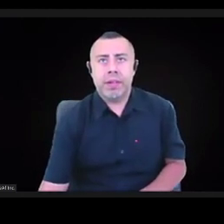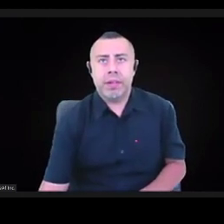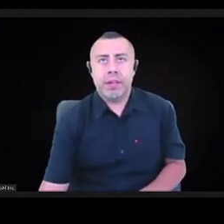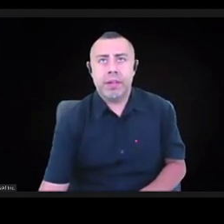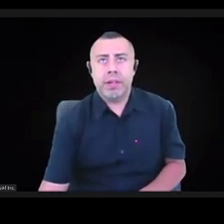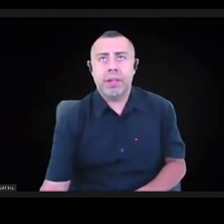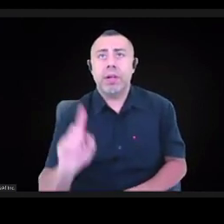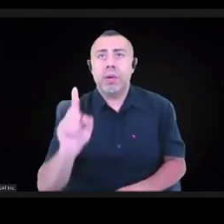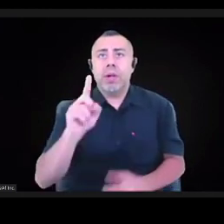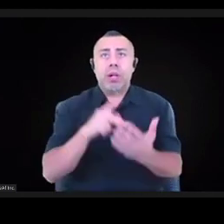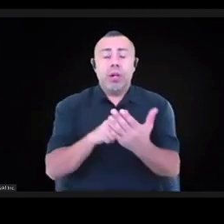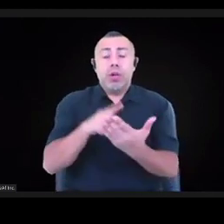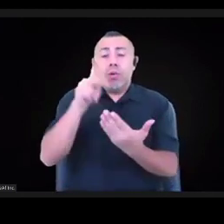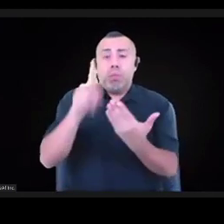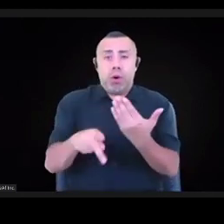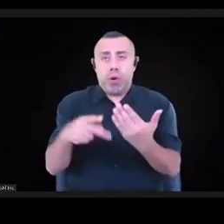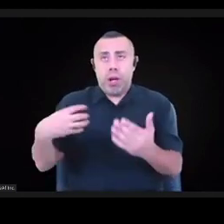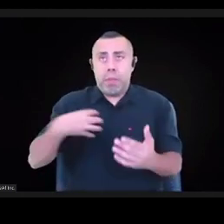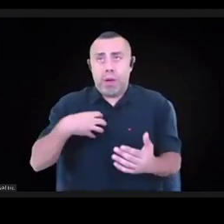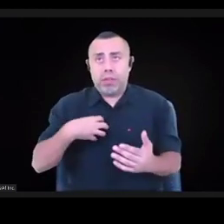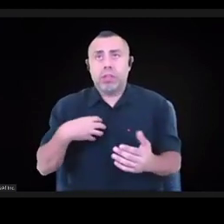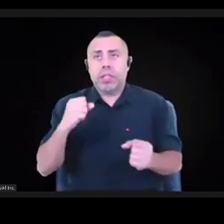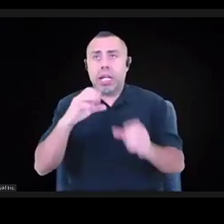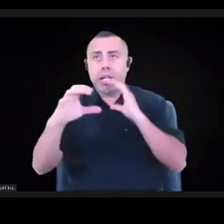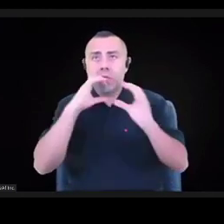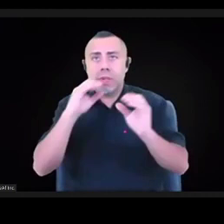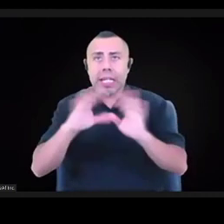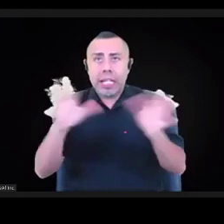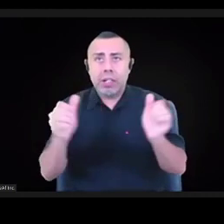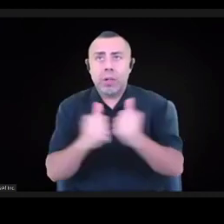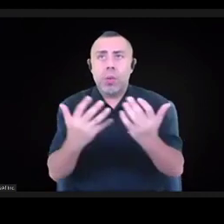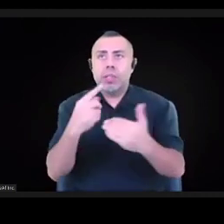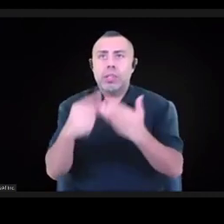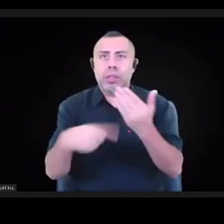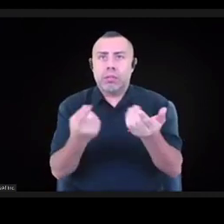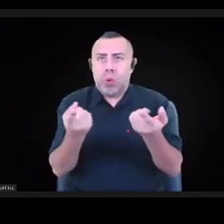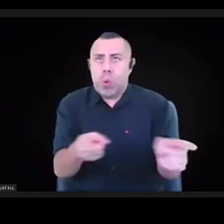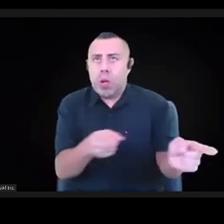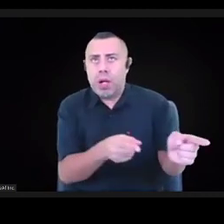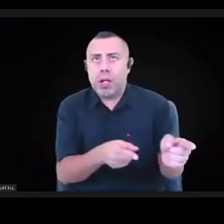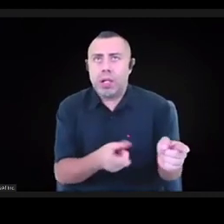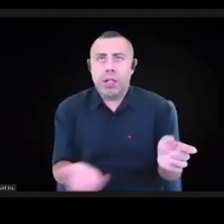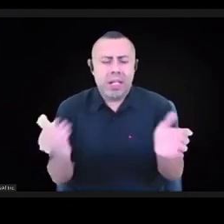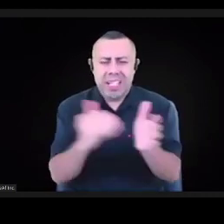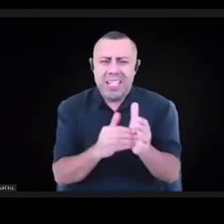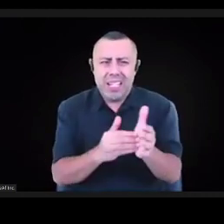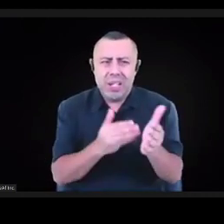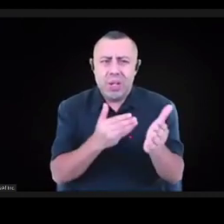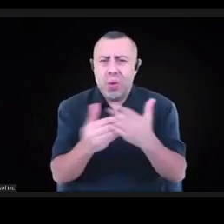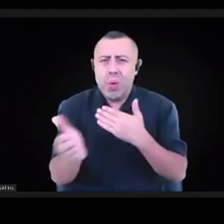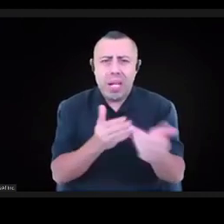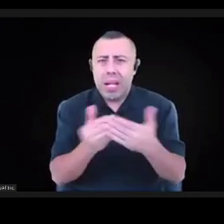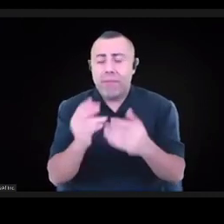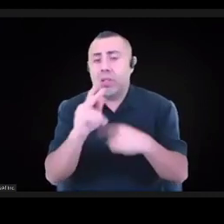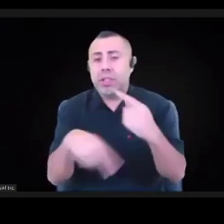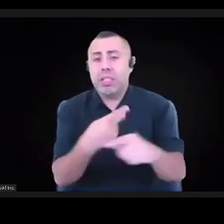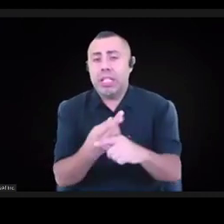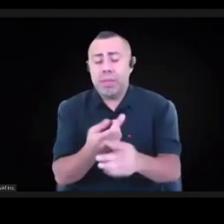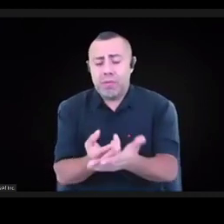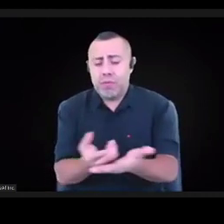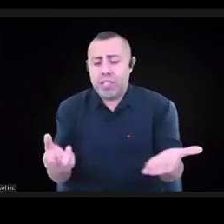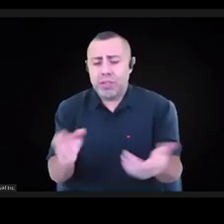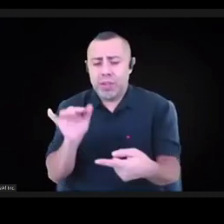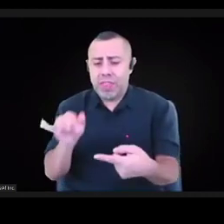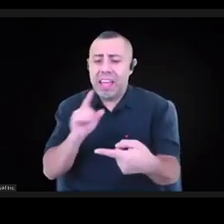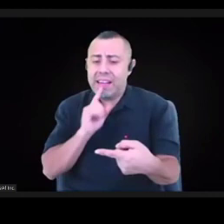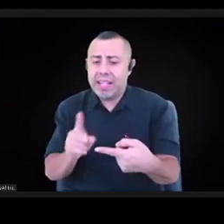allowing people to participate in public budgeting, even for, again, whatever size of resources there are, still